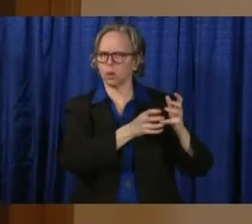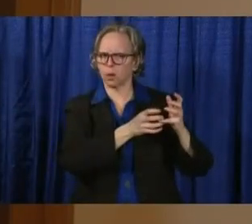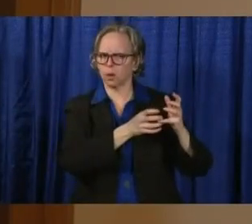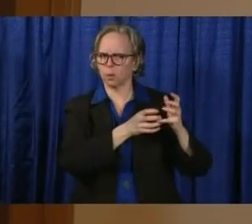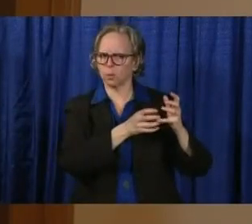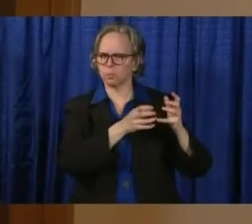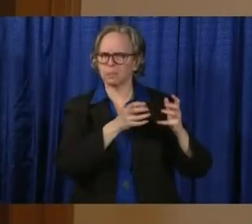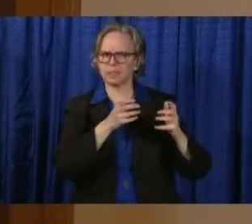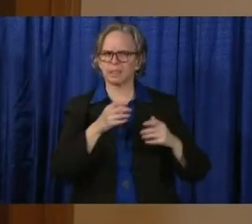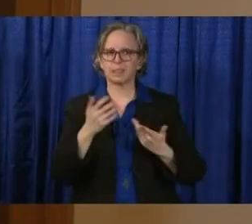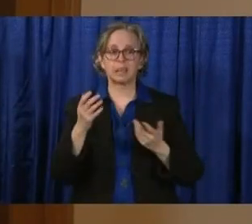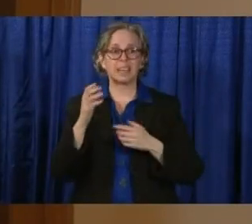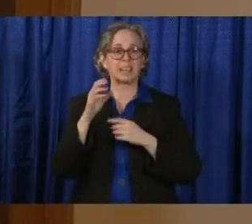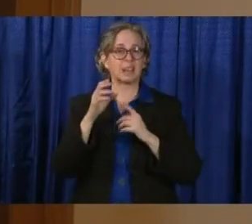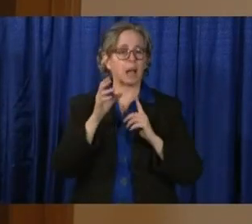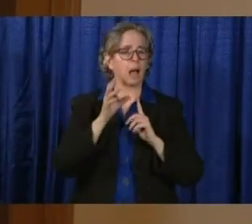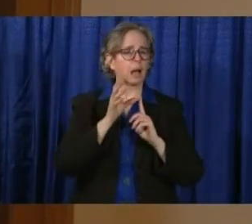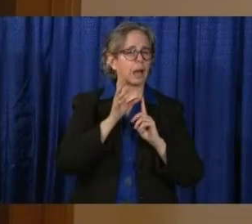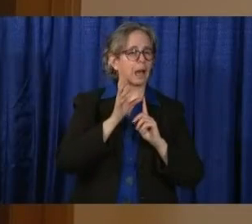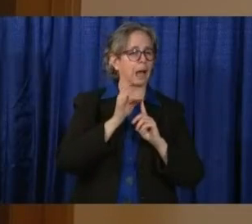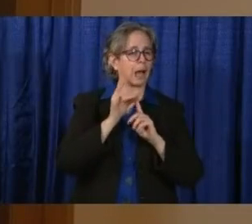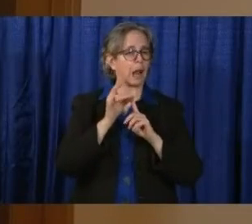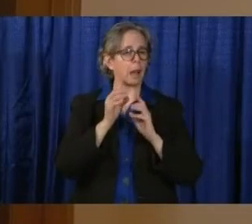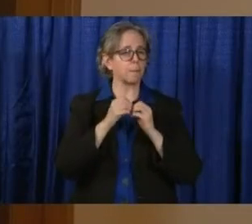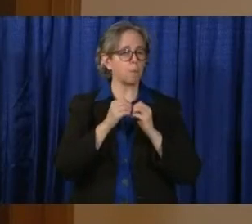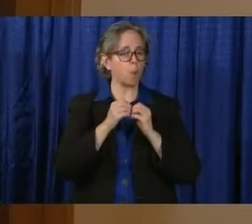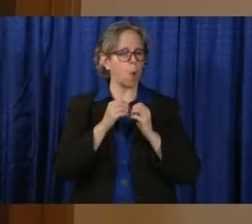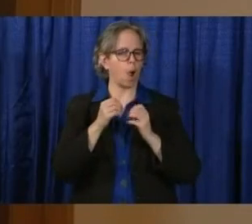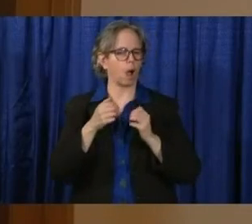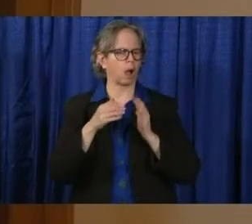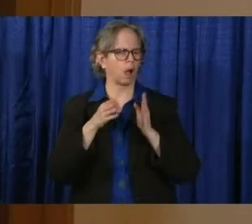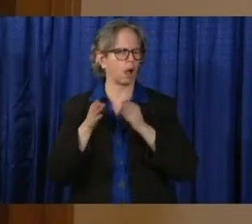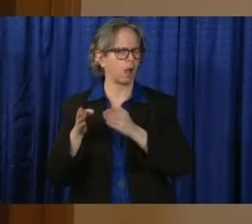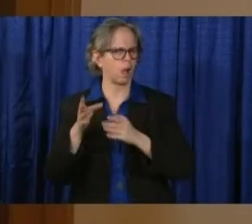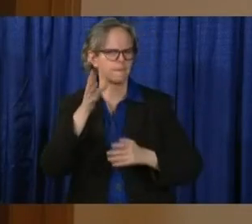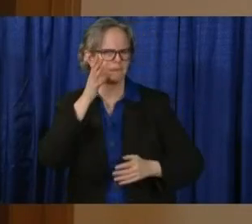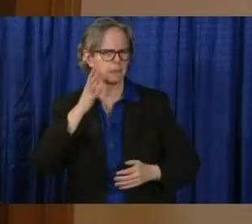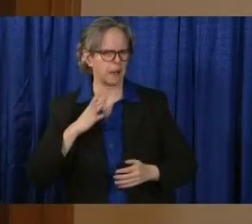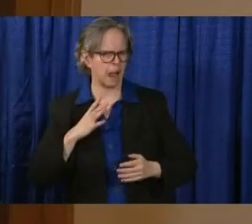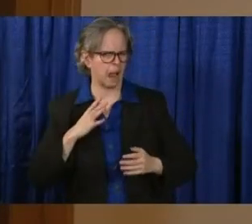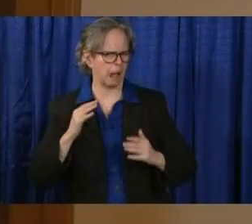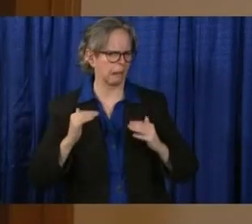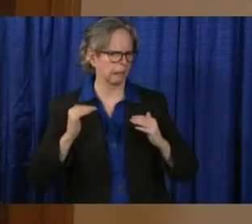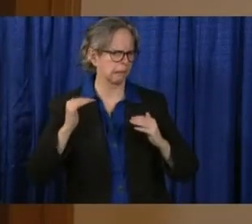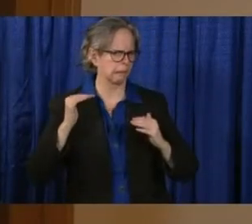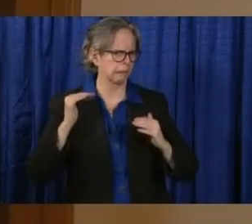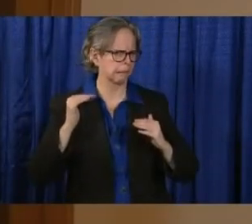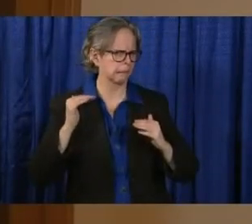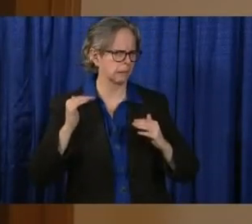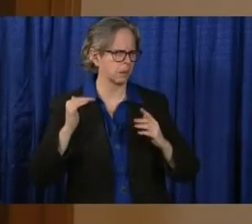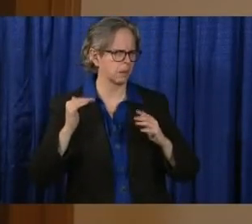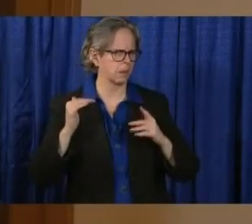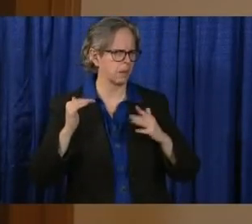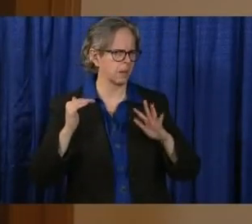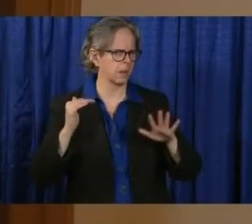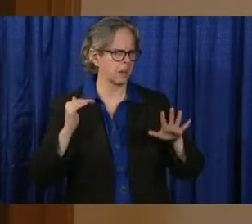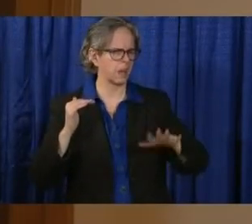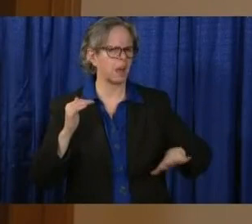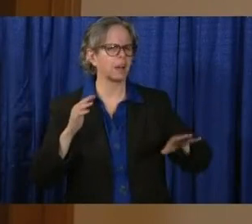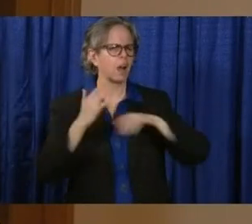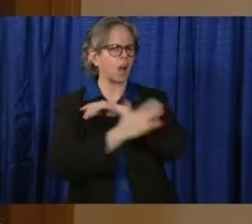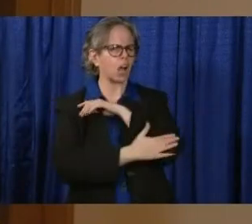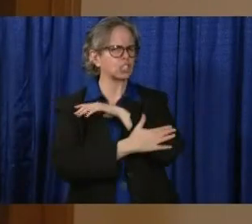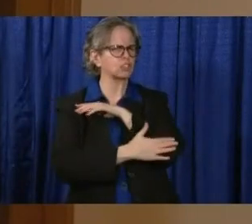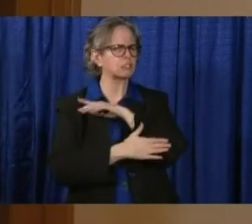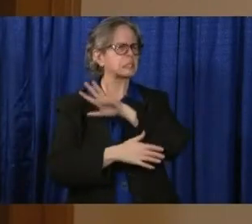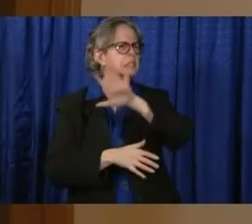Not much to call. But we're seeing something that is being seen around the country. We don't know the answers yet on this. But we